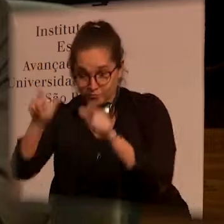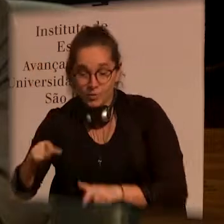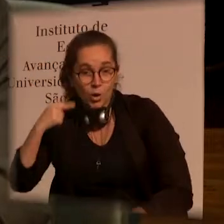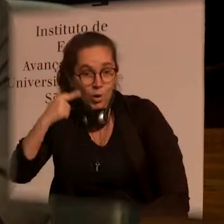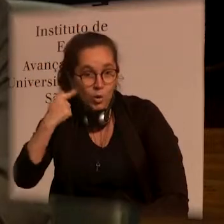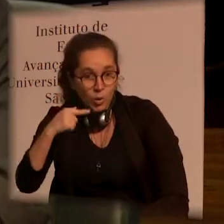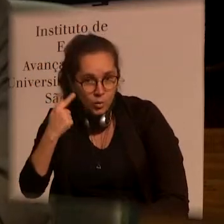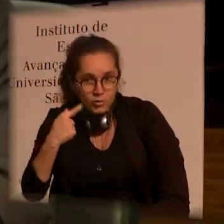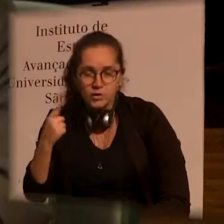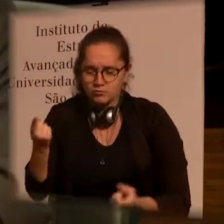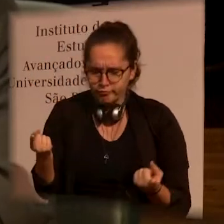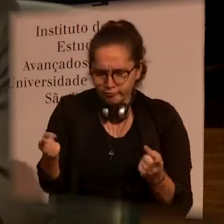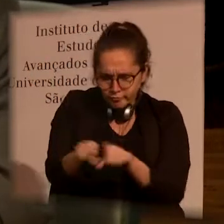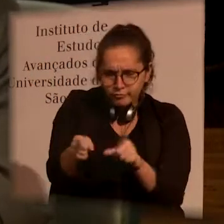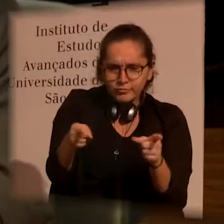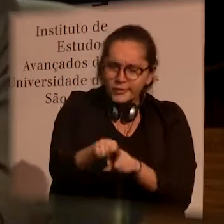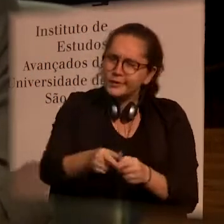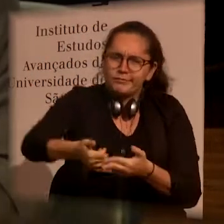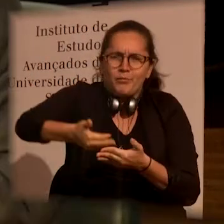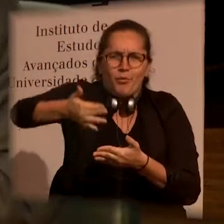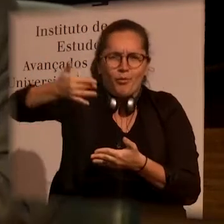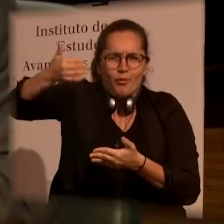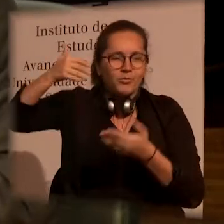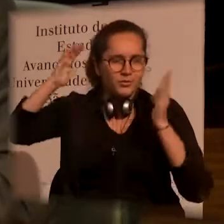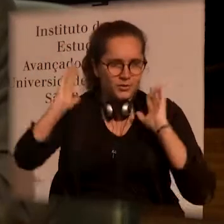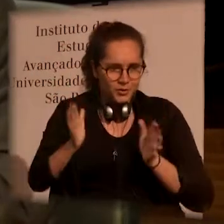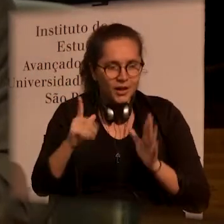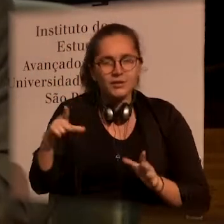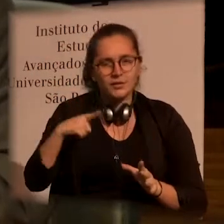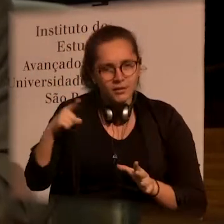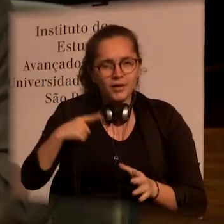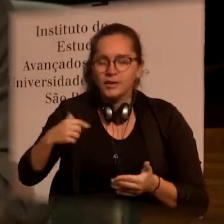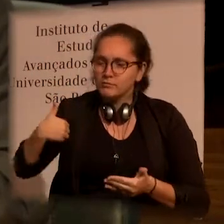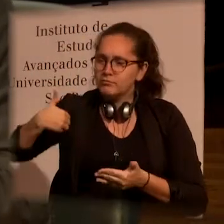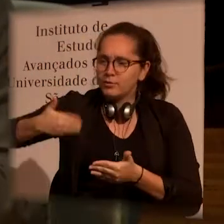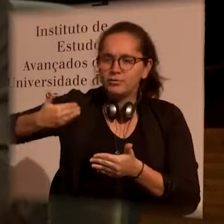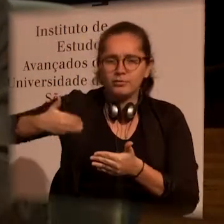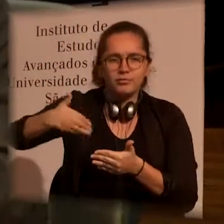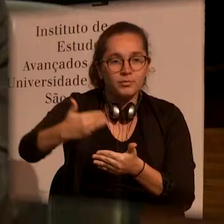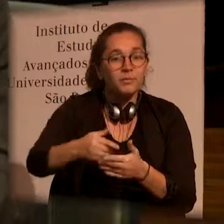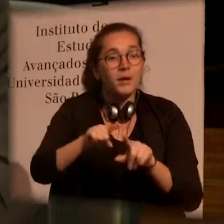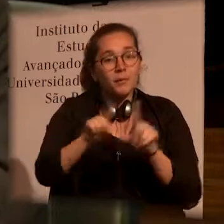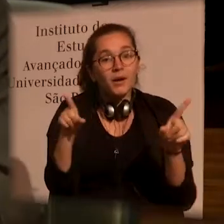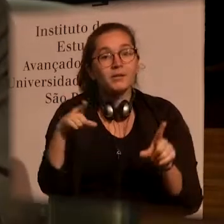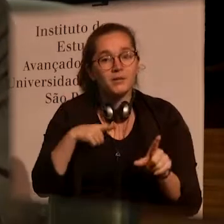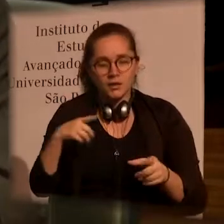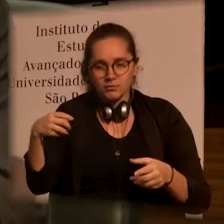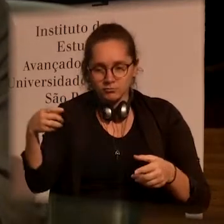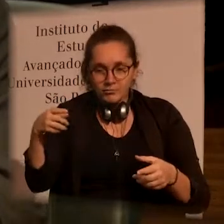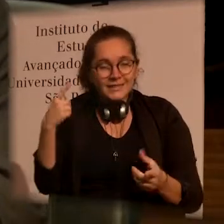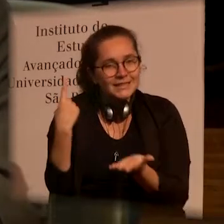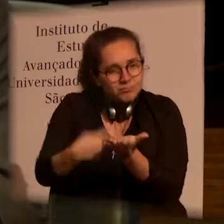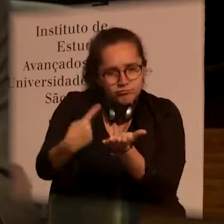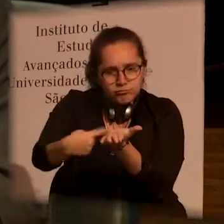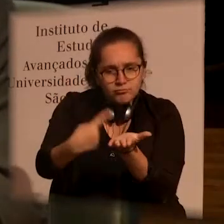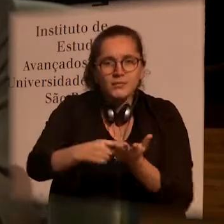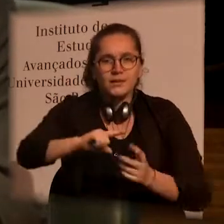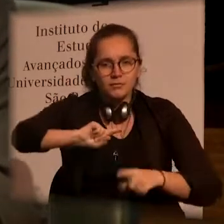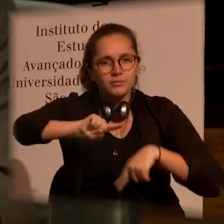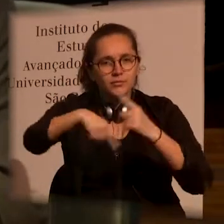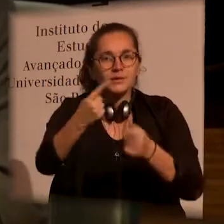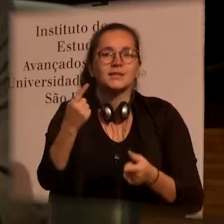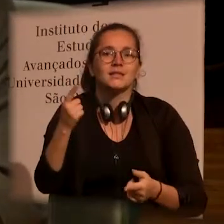London School of Hygiene and Antiochical Medicine is very old, and it dates back from years ago. And it's been